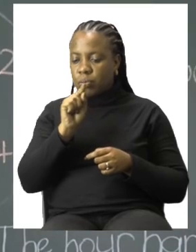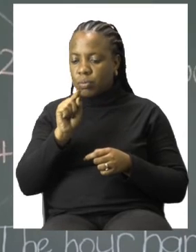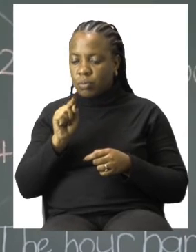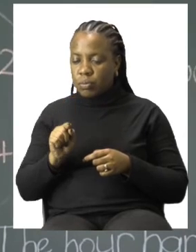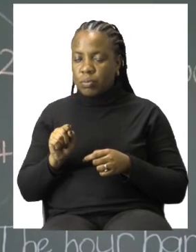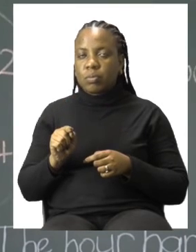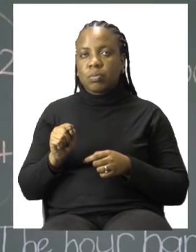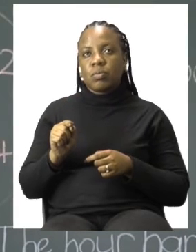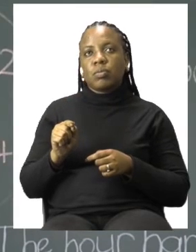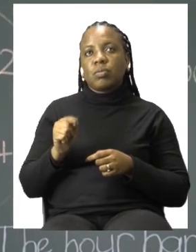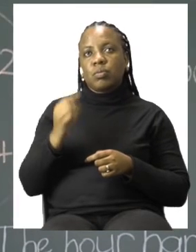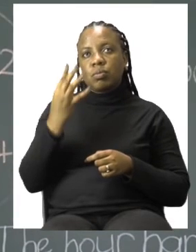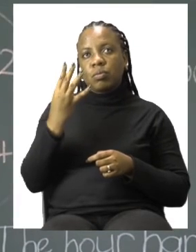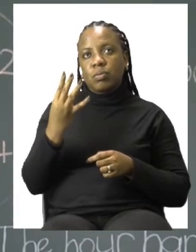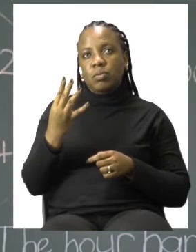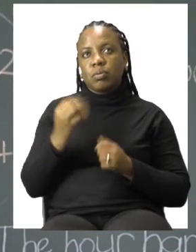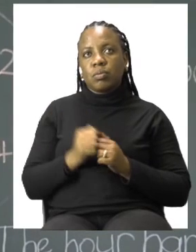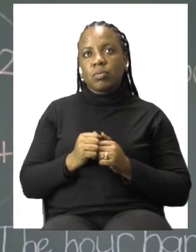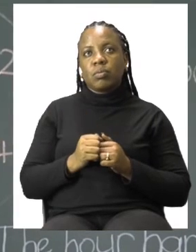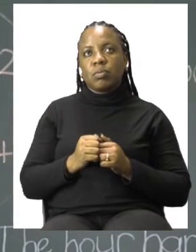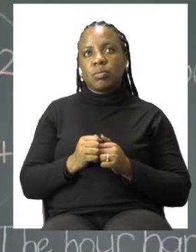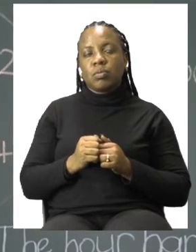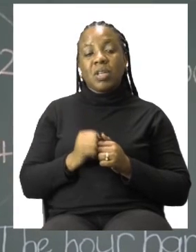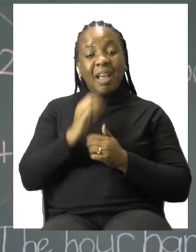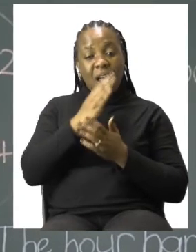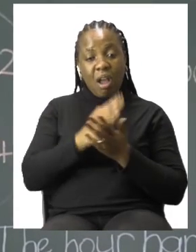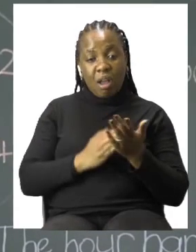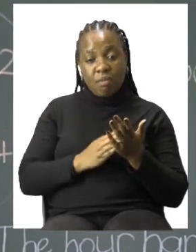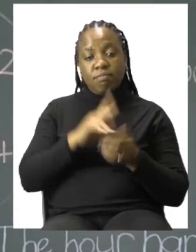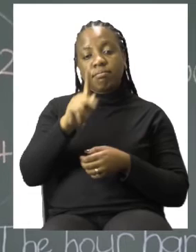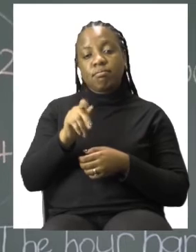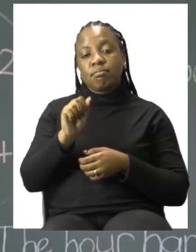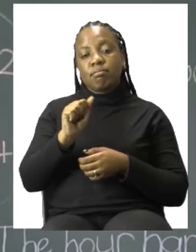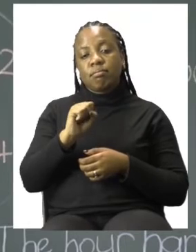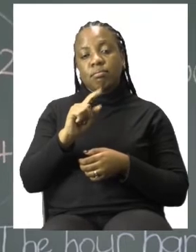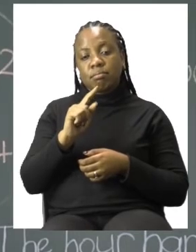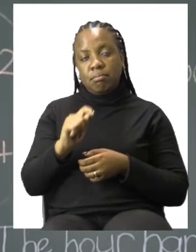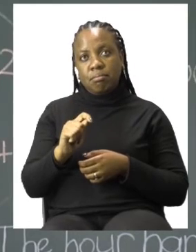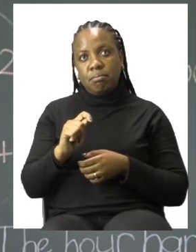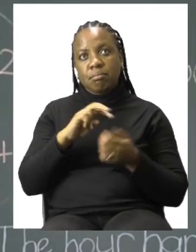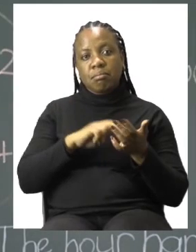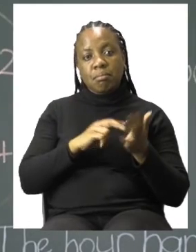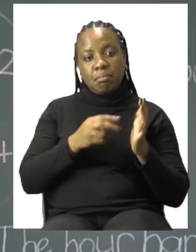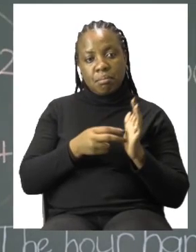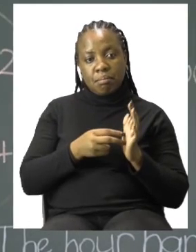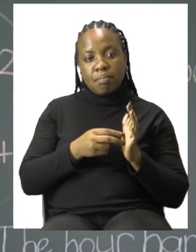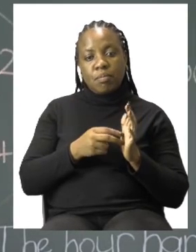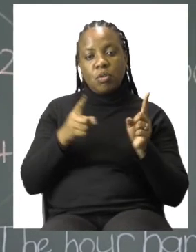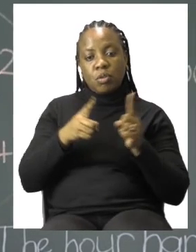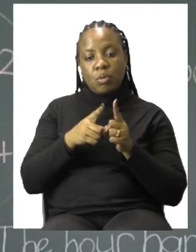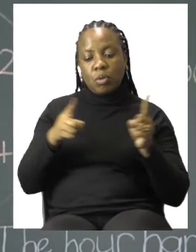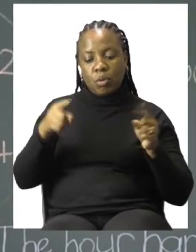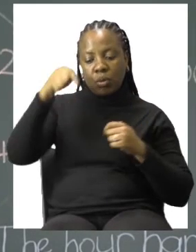Remember our minute hand needs to be right by the number even passing it. And then our hour hand is the short